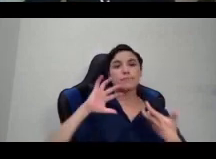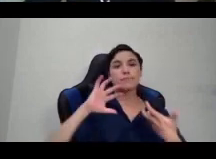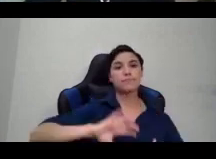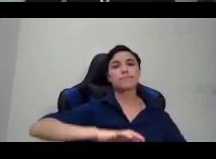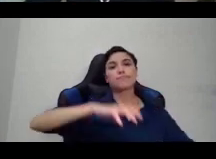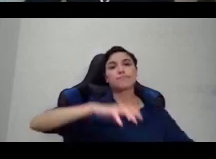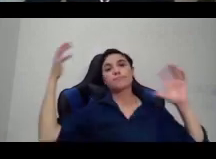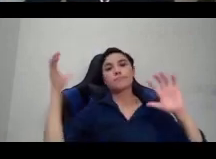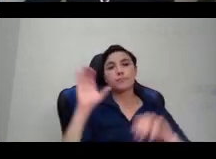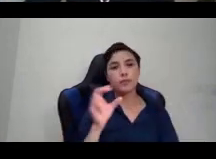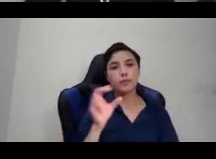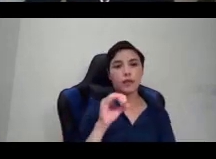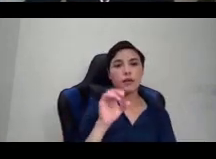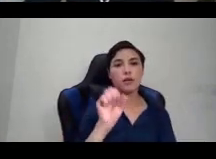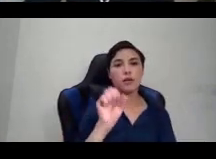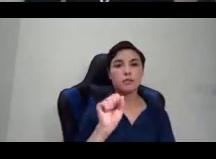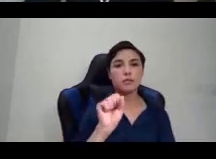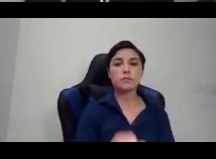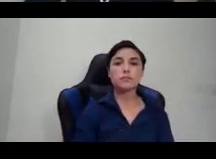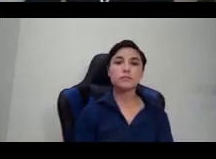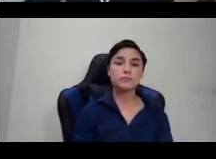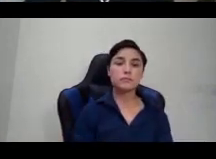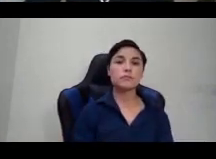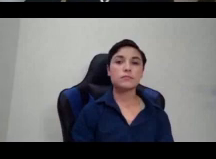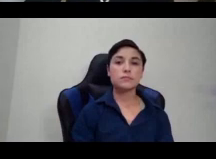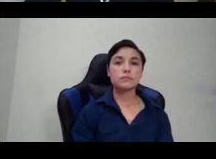the, in the Aztec and